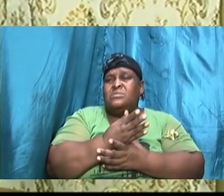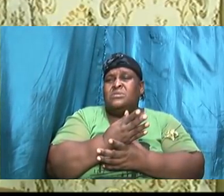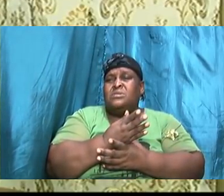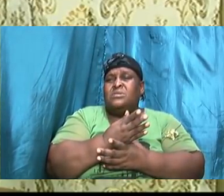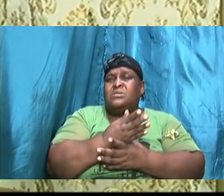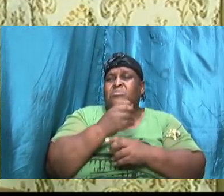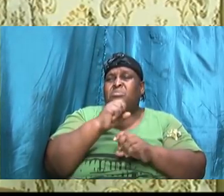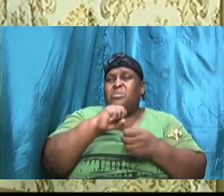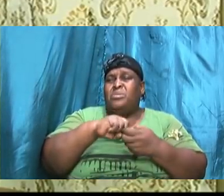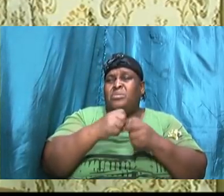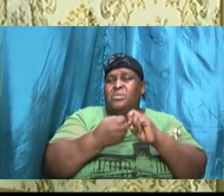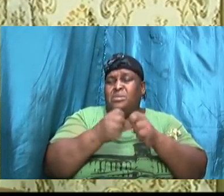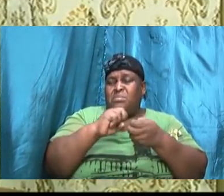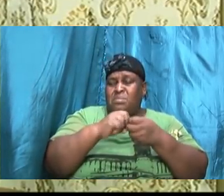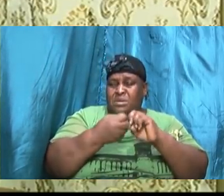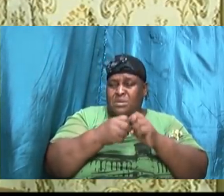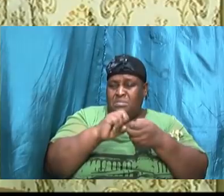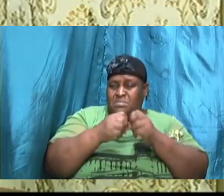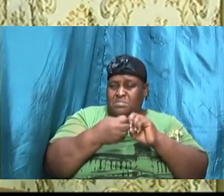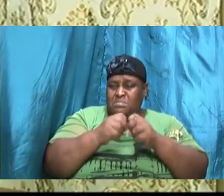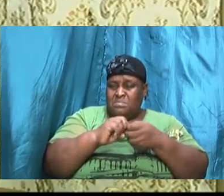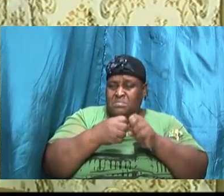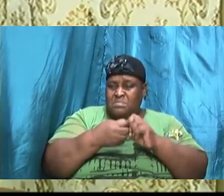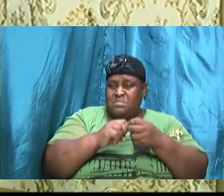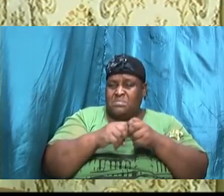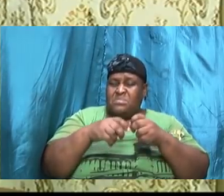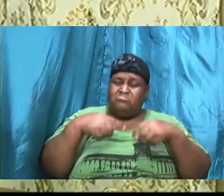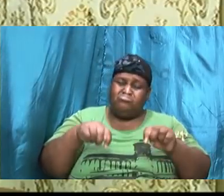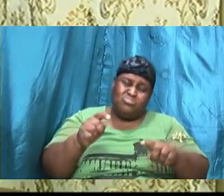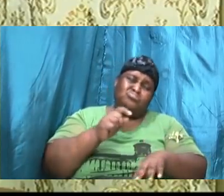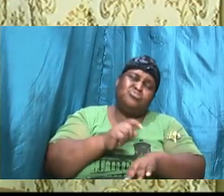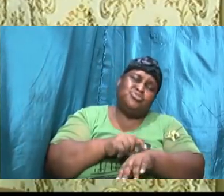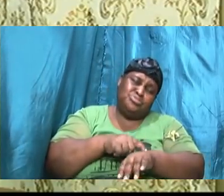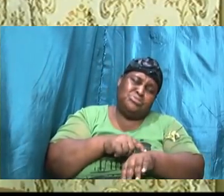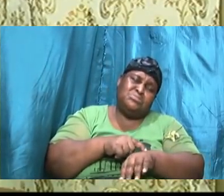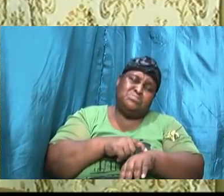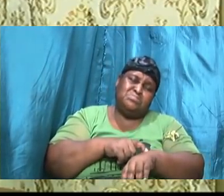circumstances, some situations, some trying times